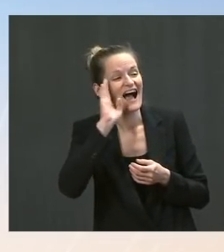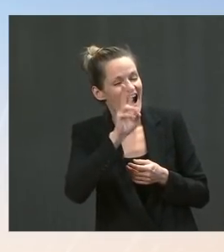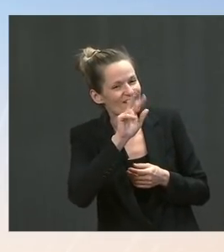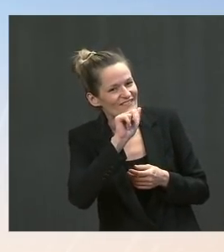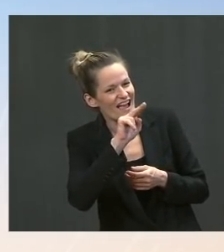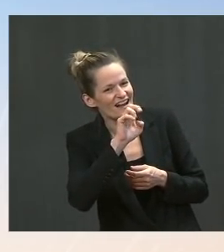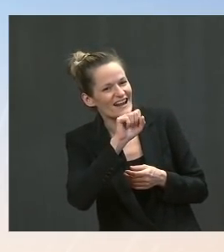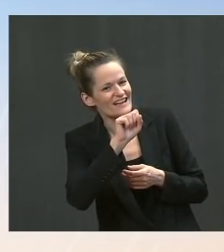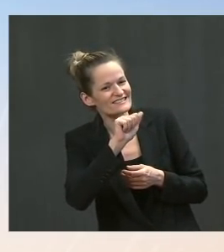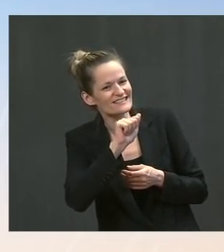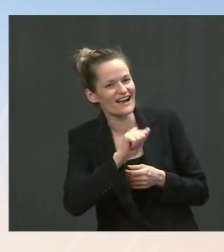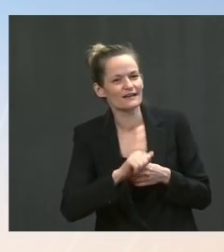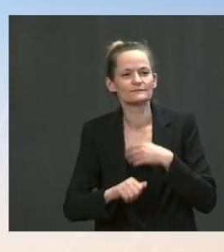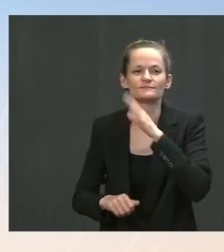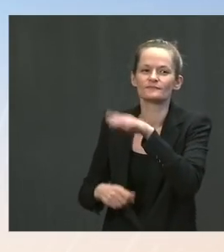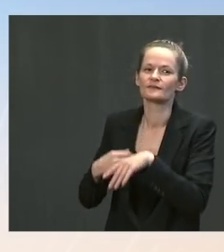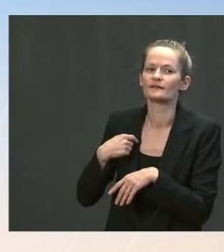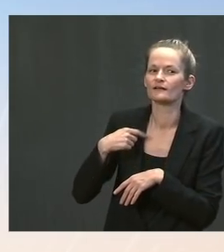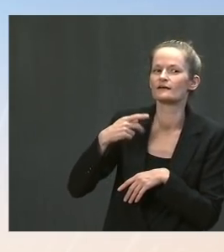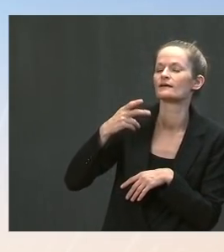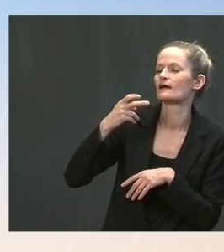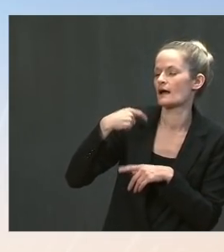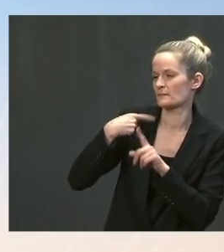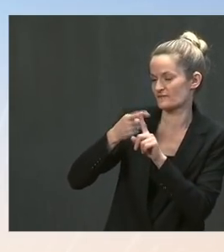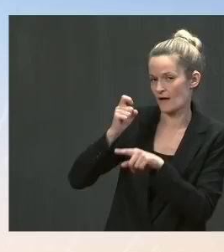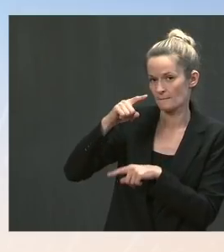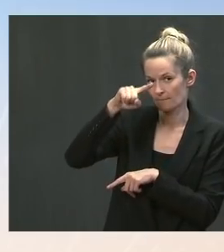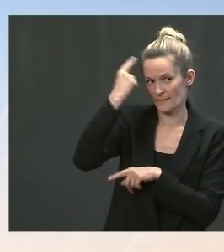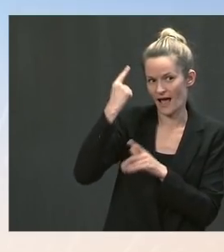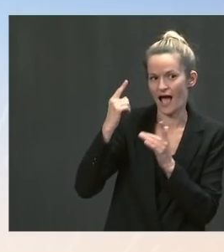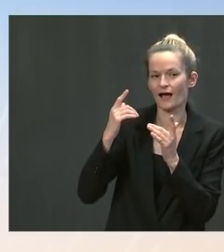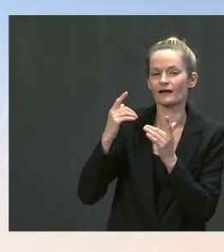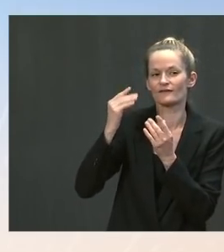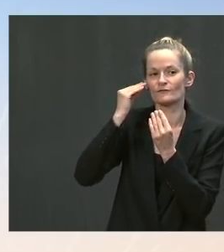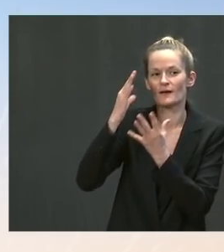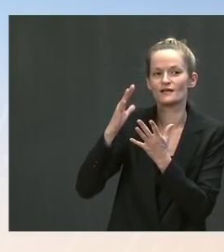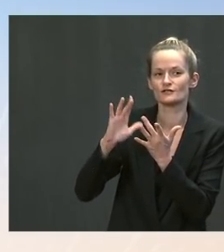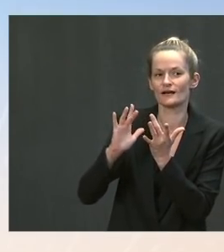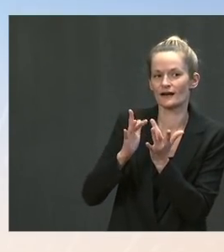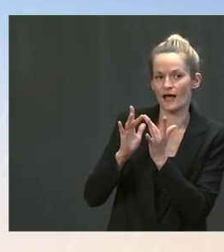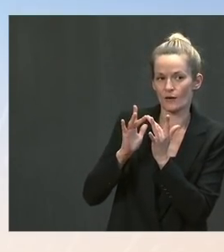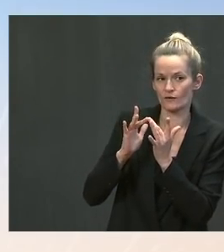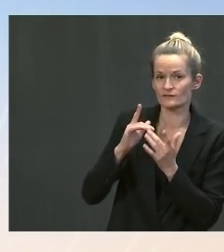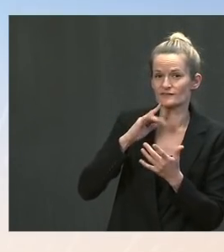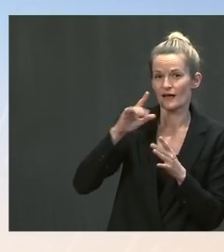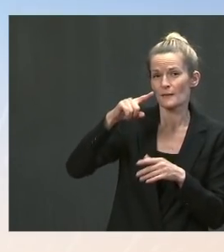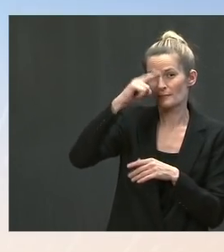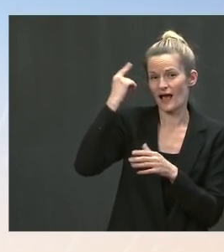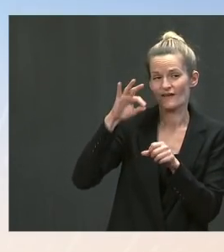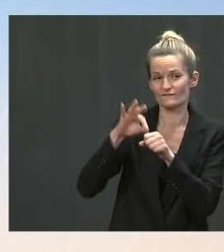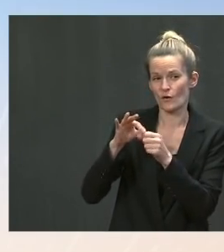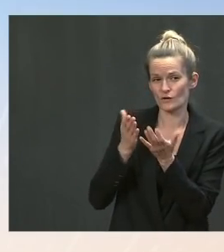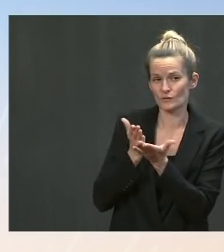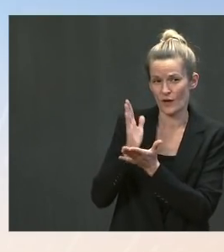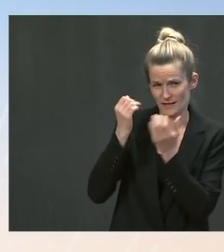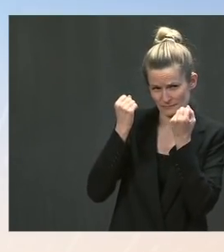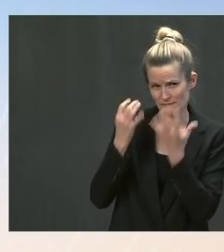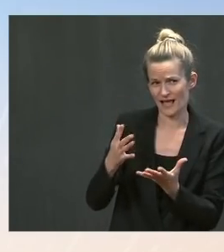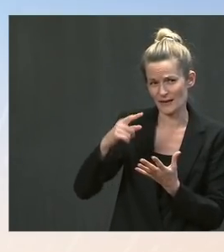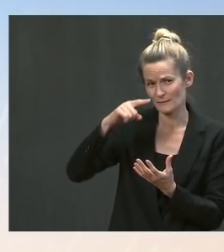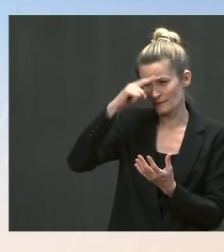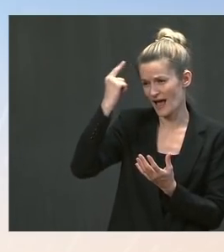I wanted to ask you about voting rights. That's a big concern for the listeners of the Black Information Network.